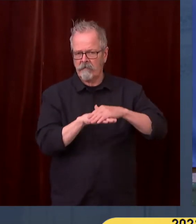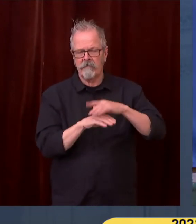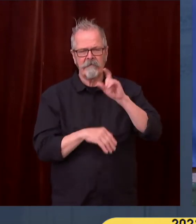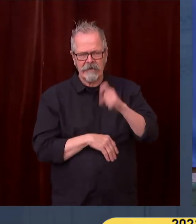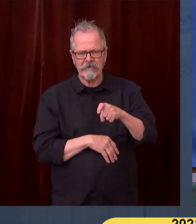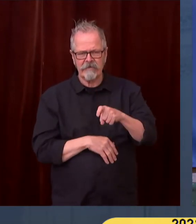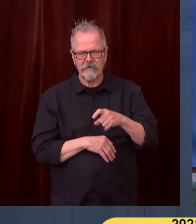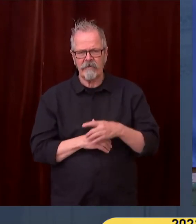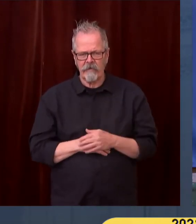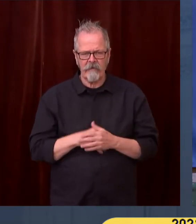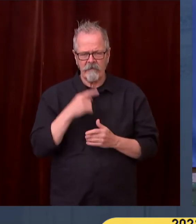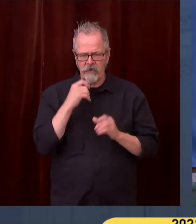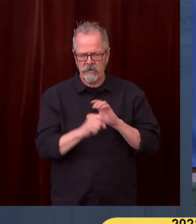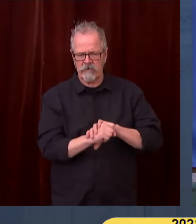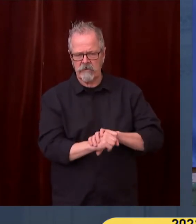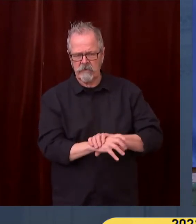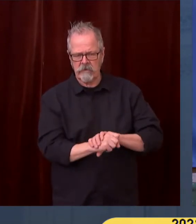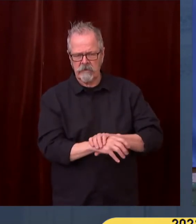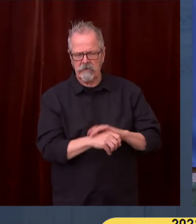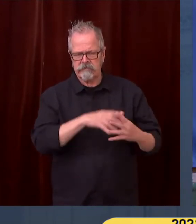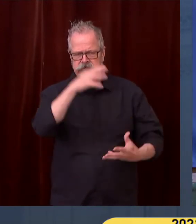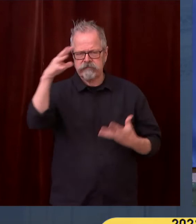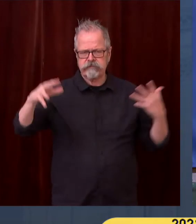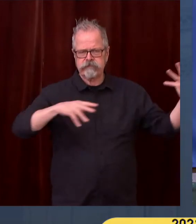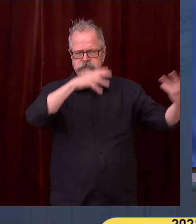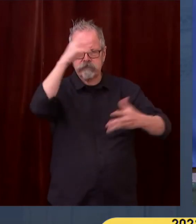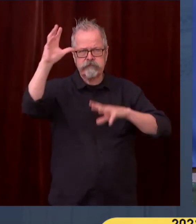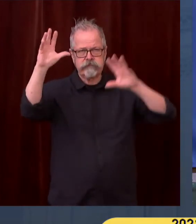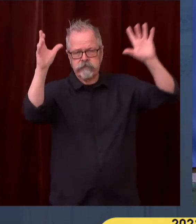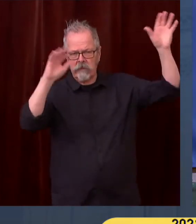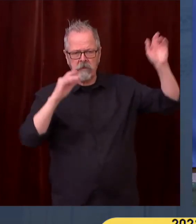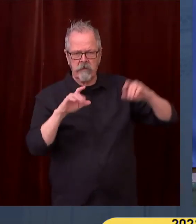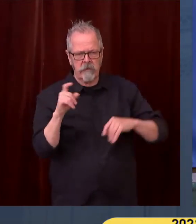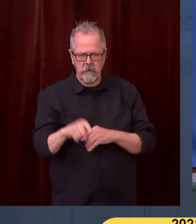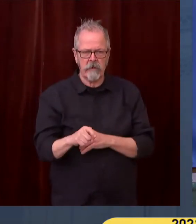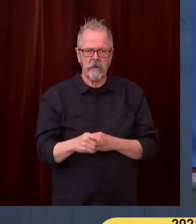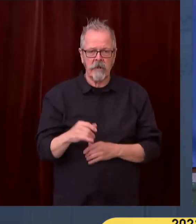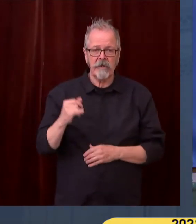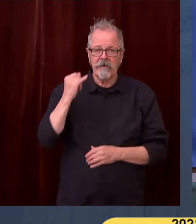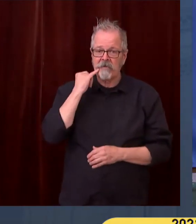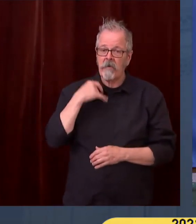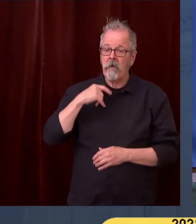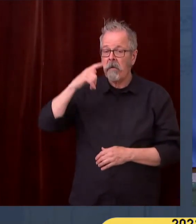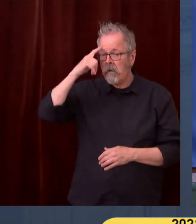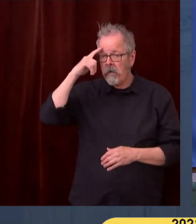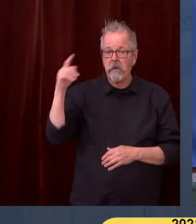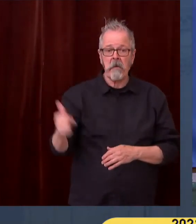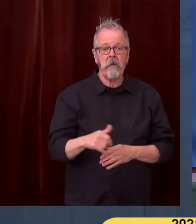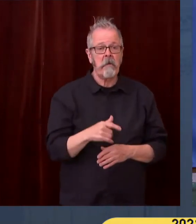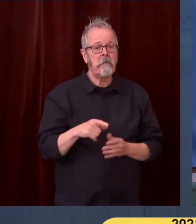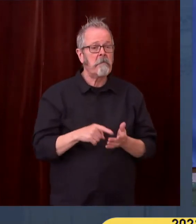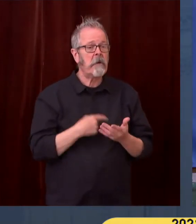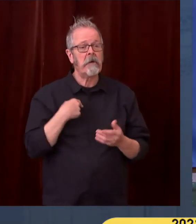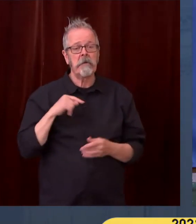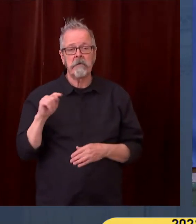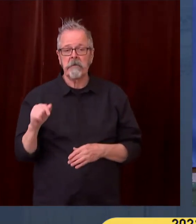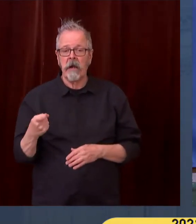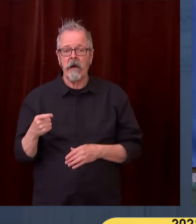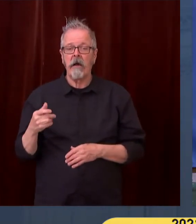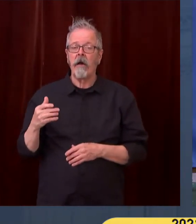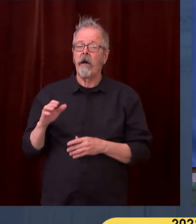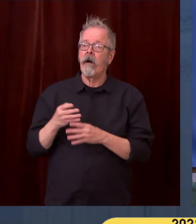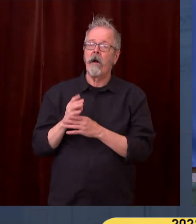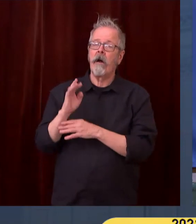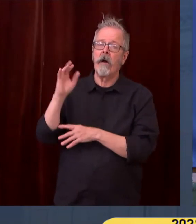reduce carbon pollution, and the bill that actually does that effectively because it has a legally binding cap is the Cap and Invest Bill,